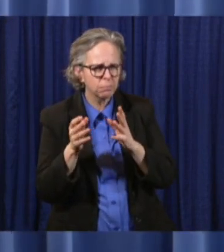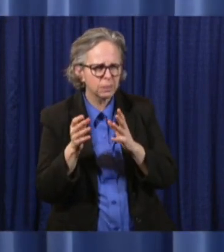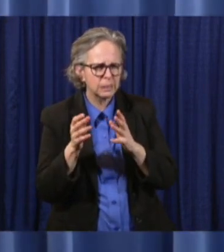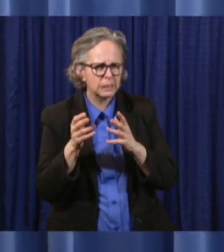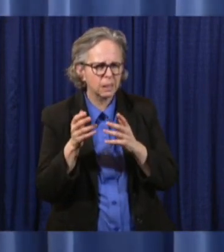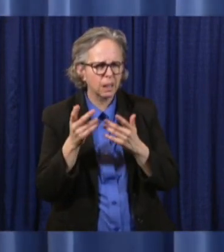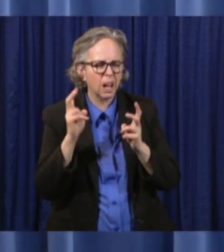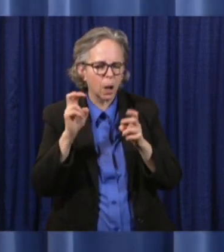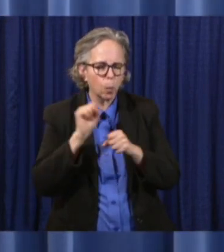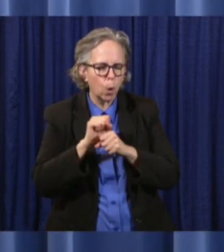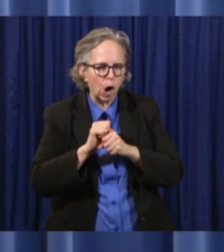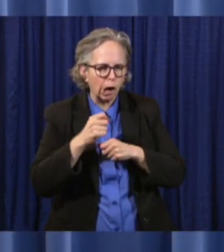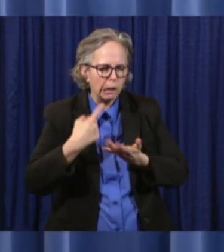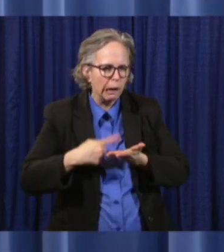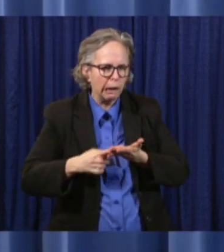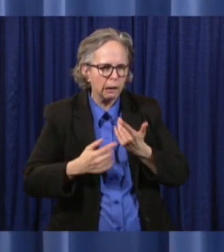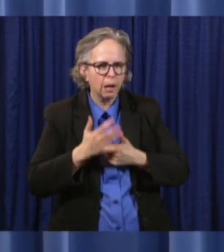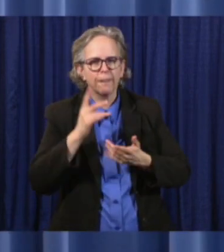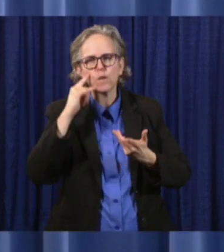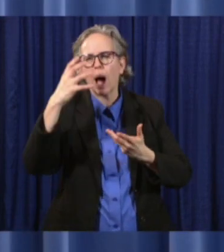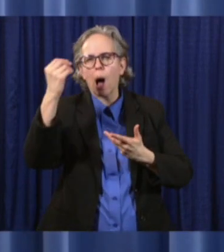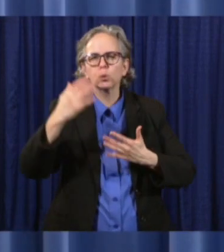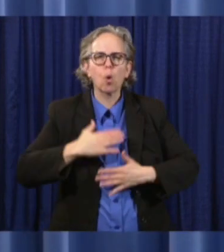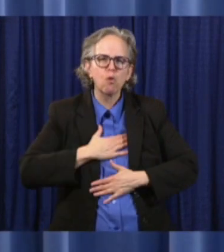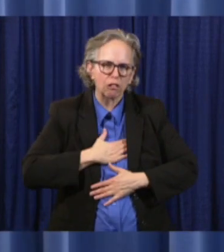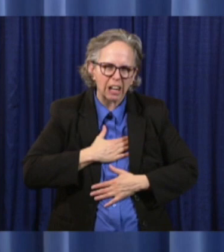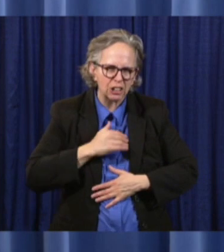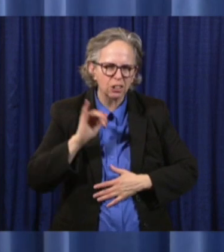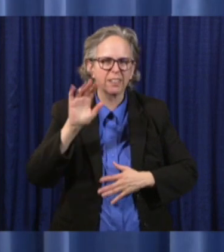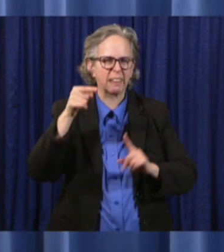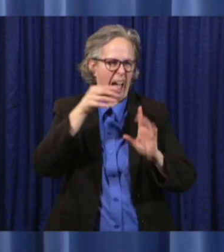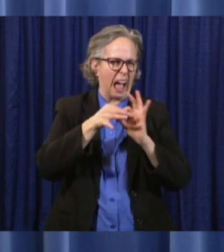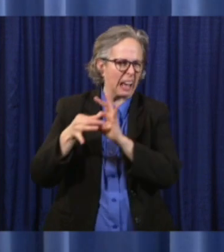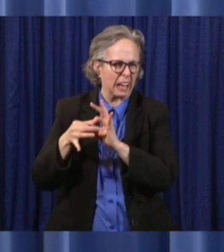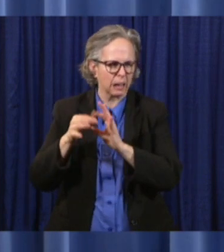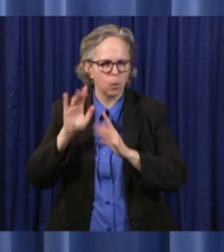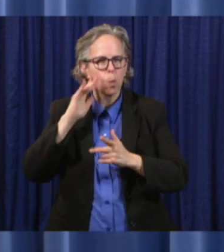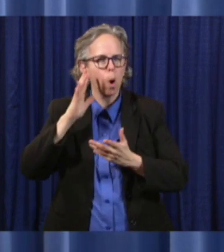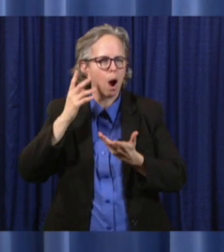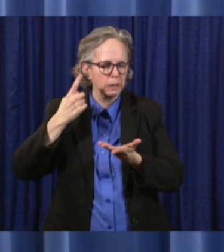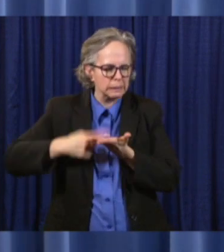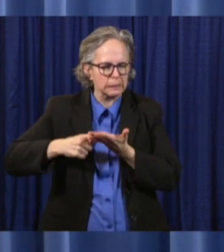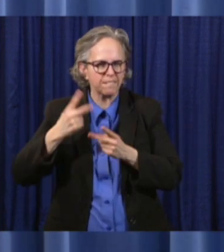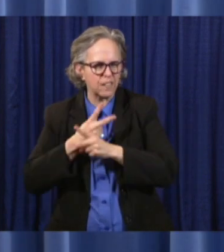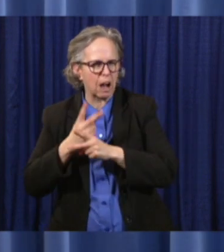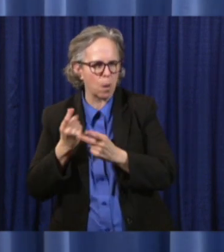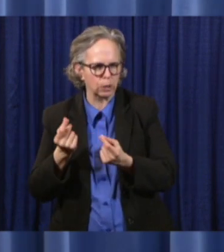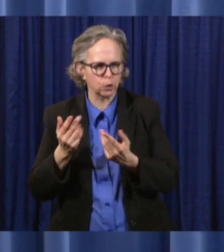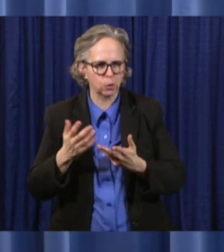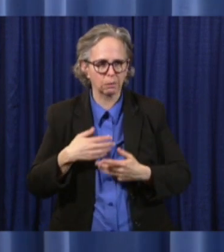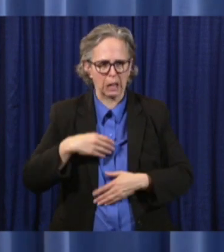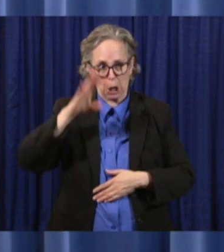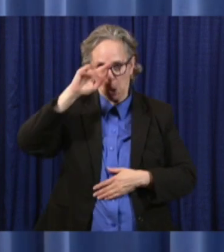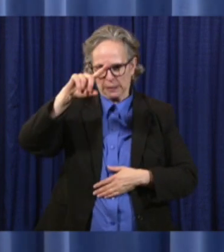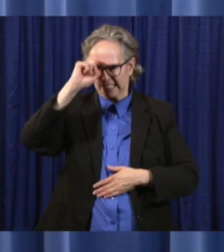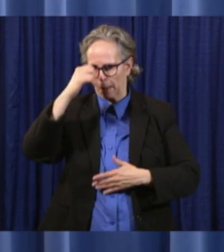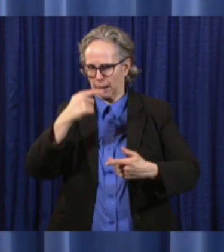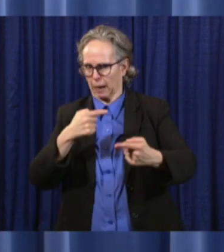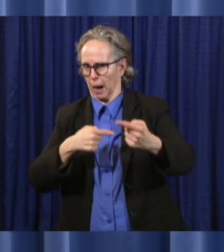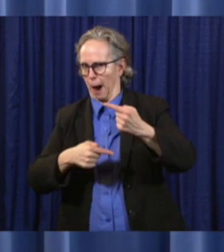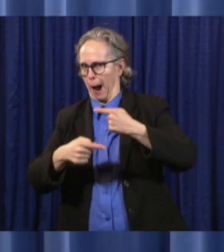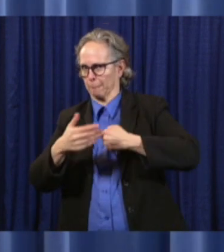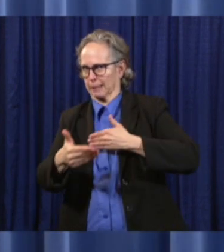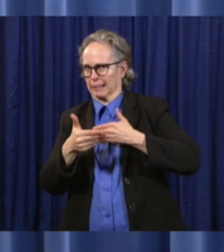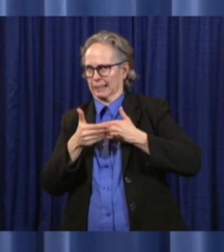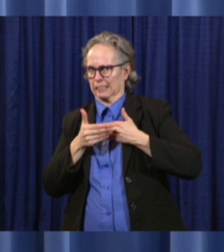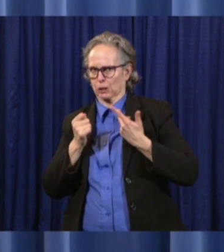outdoor recreation. And so this is, we understand that summer's coming and that people like to